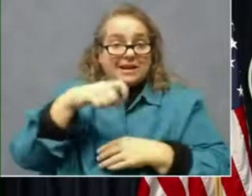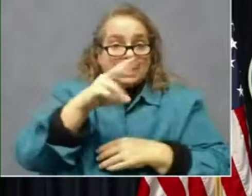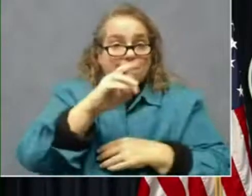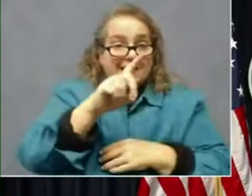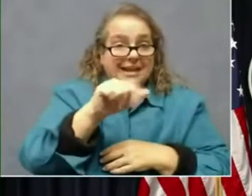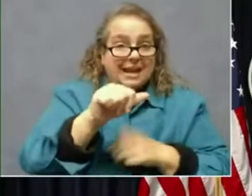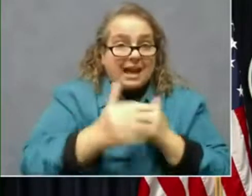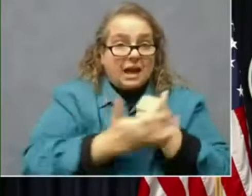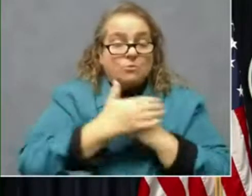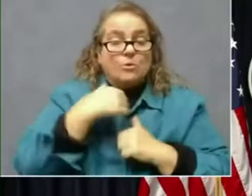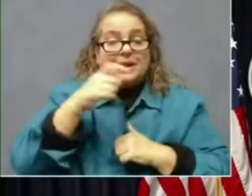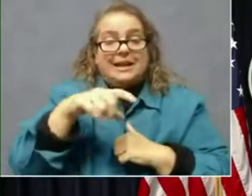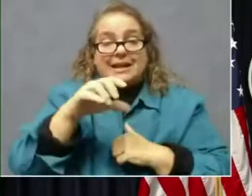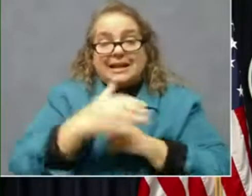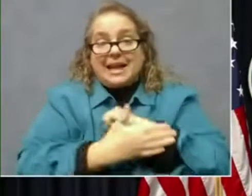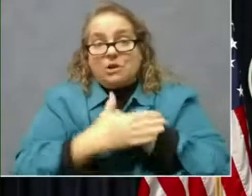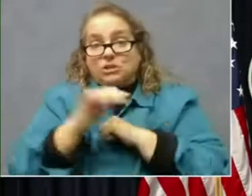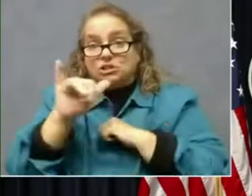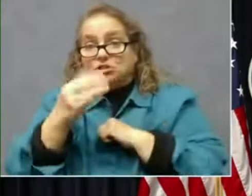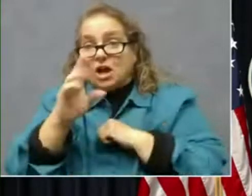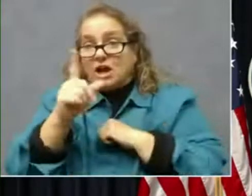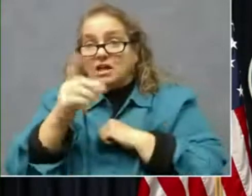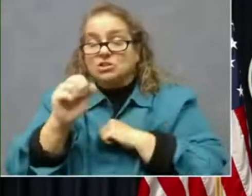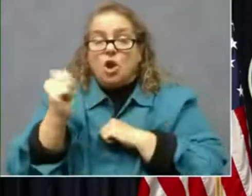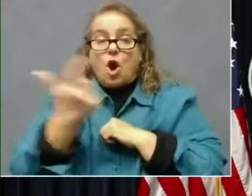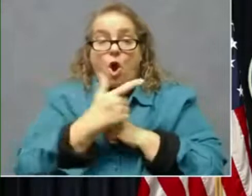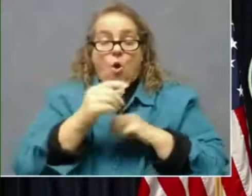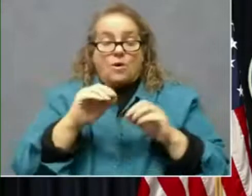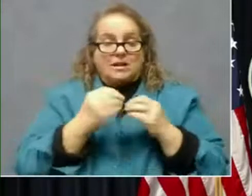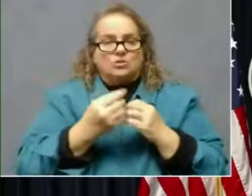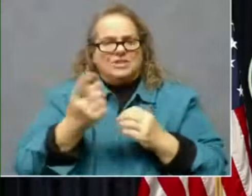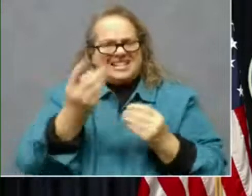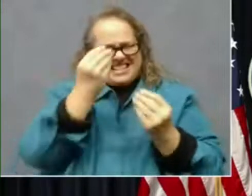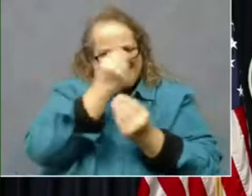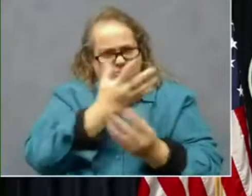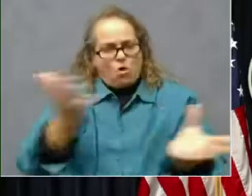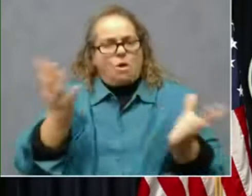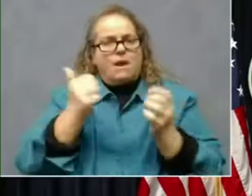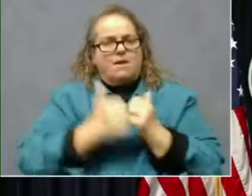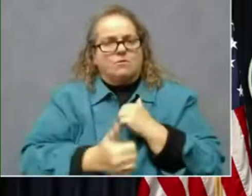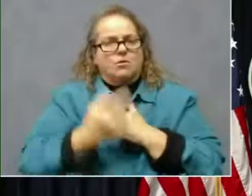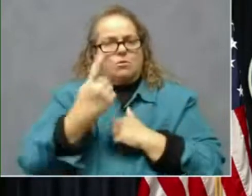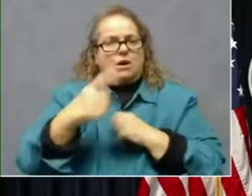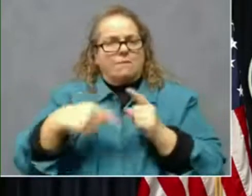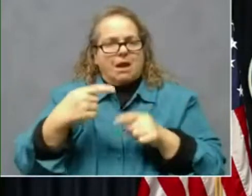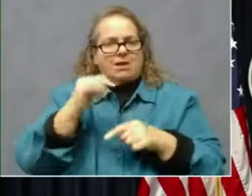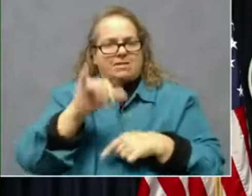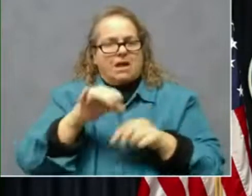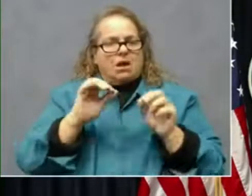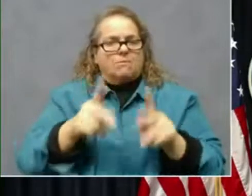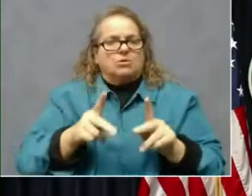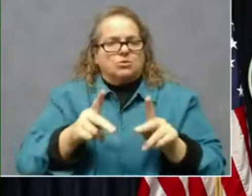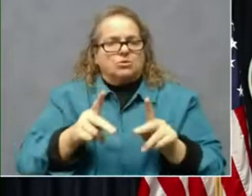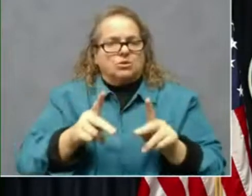need all the organizations out there, is to inform everybody about this opportunity, especially when some people just get their